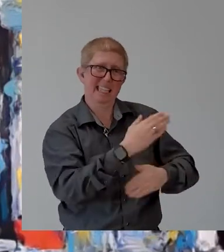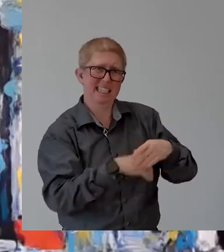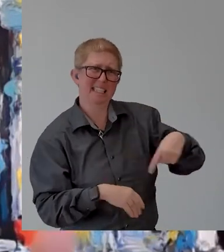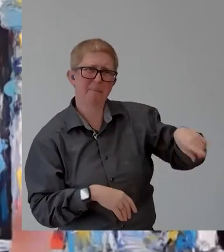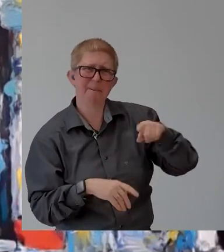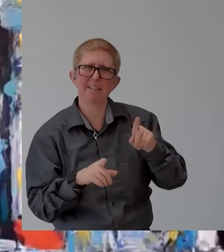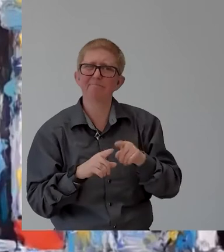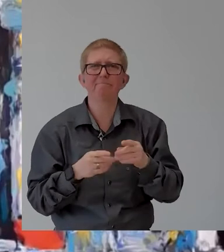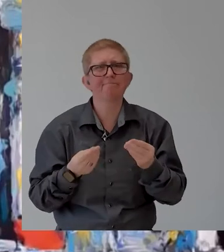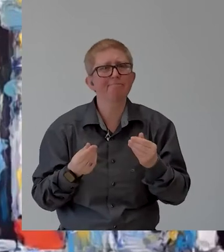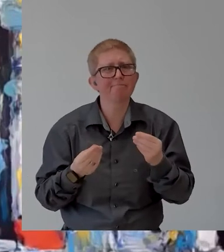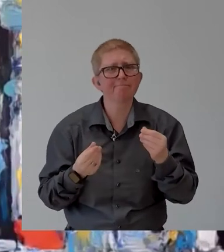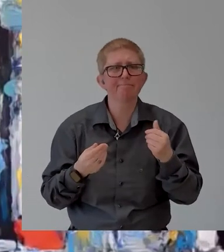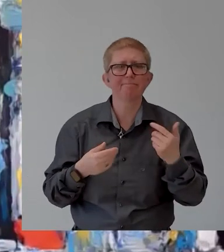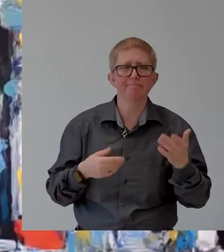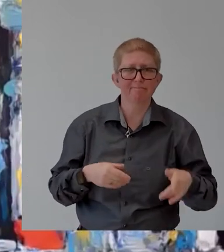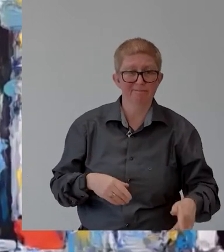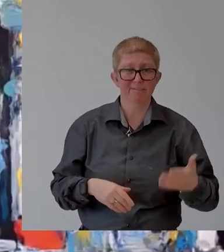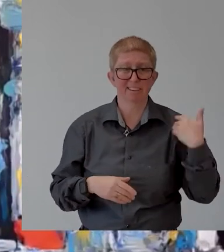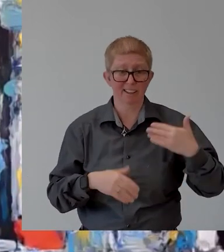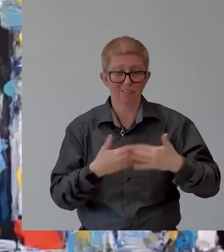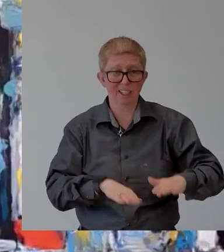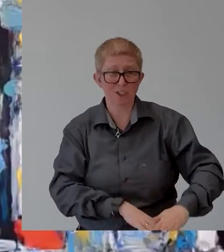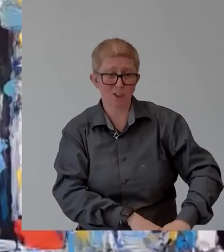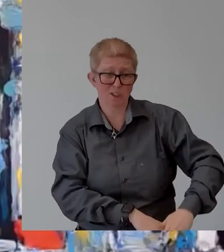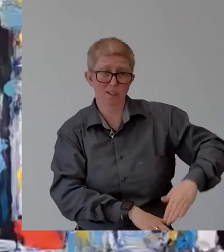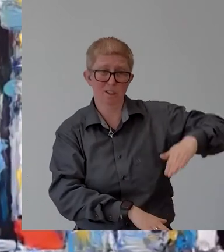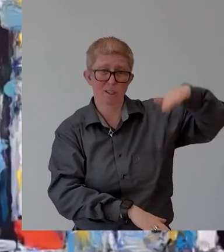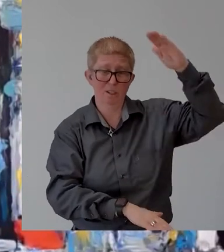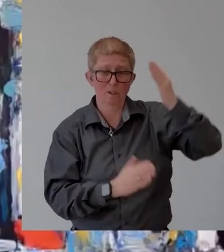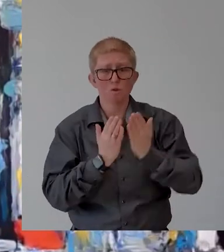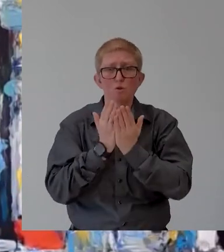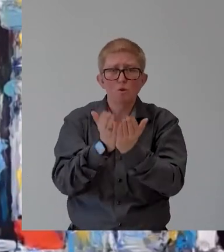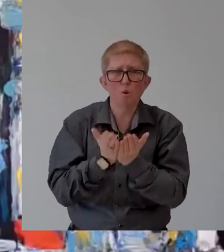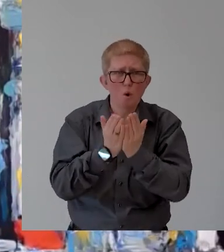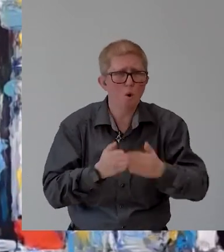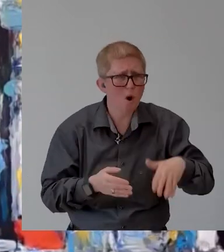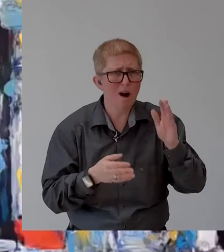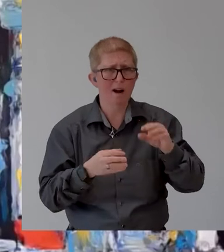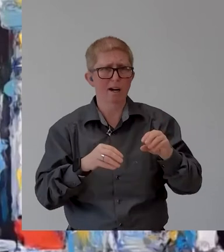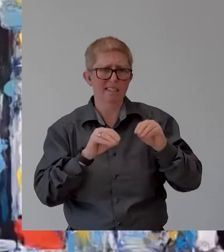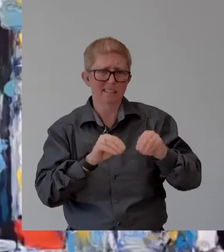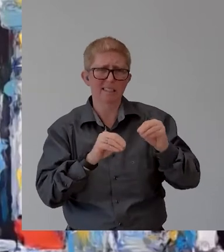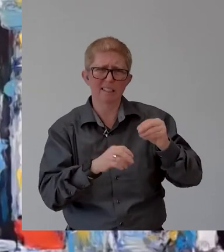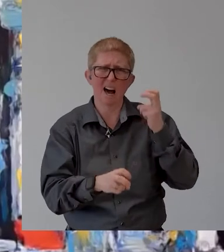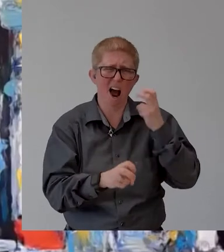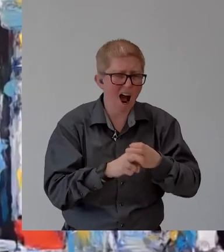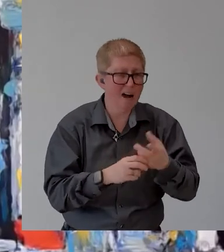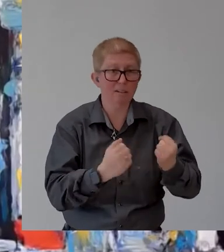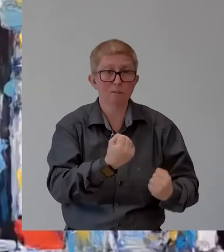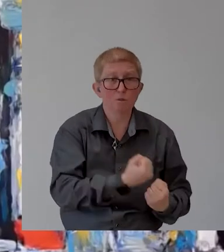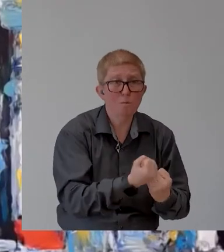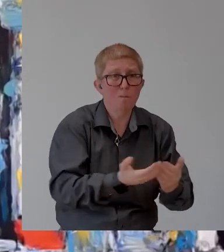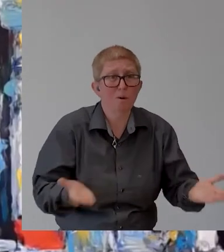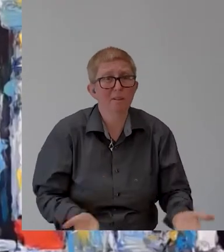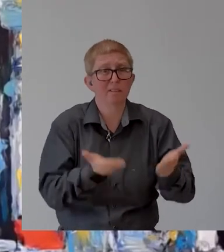since their education is more challenging in many countries it's not advanced as advanced as the work experience is scarce and